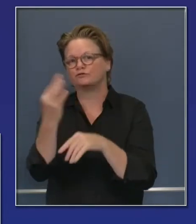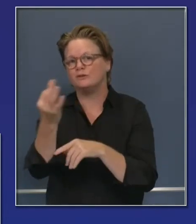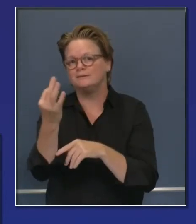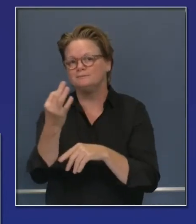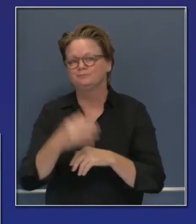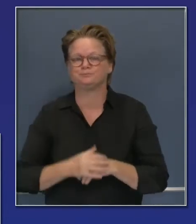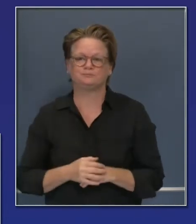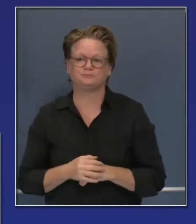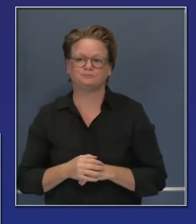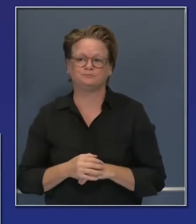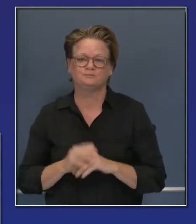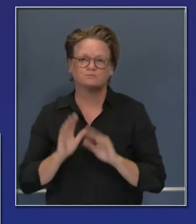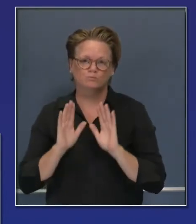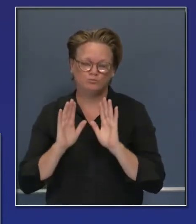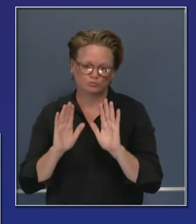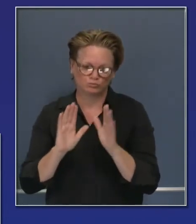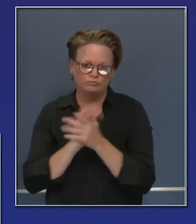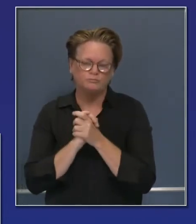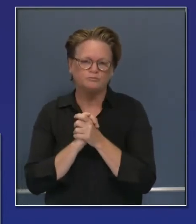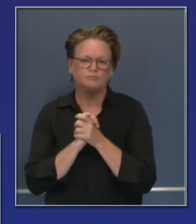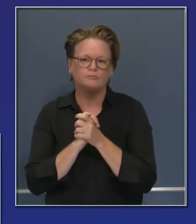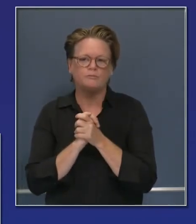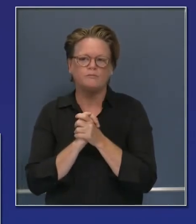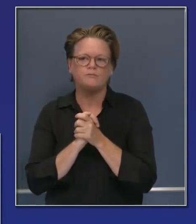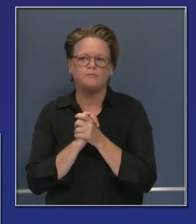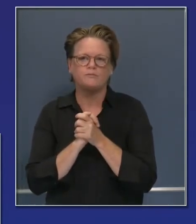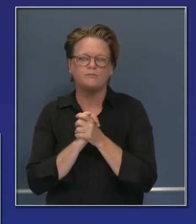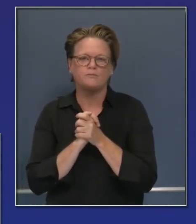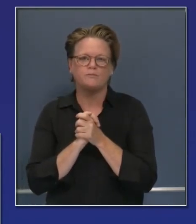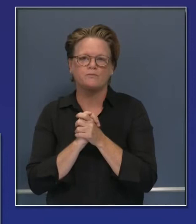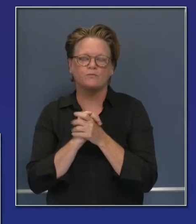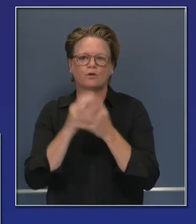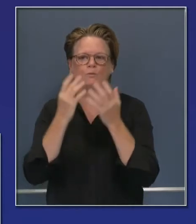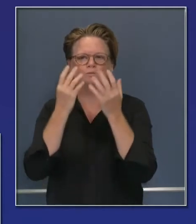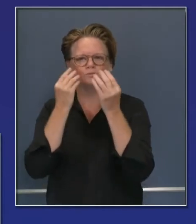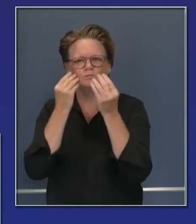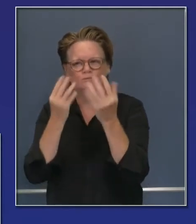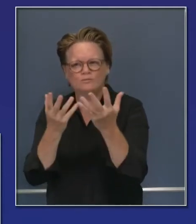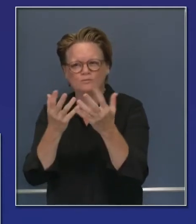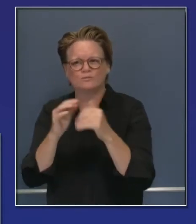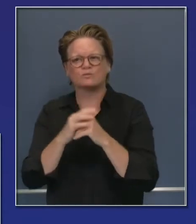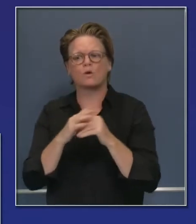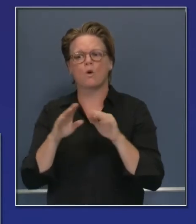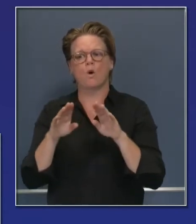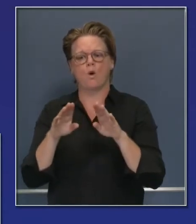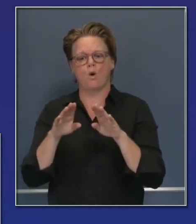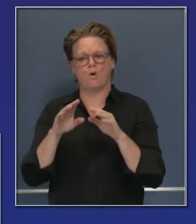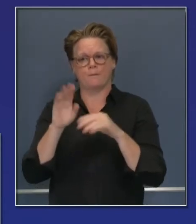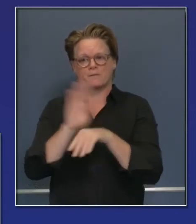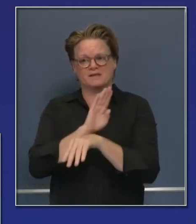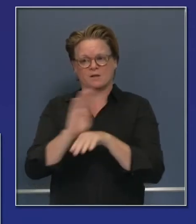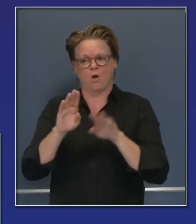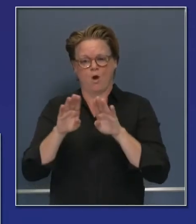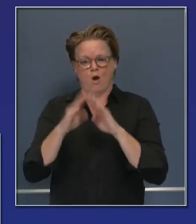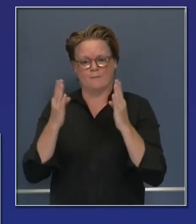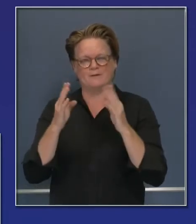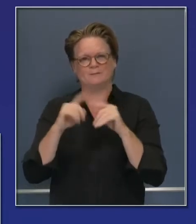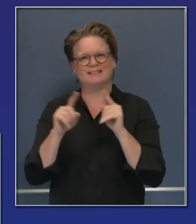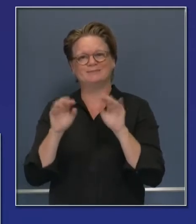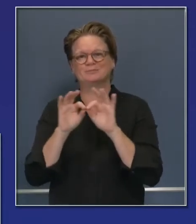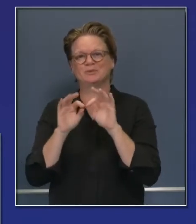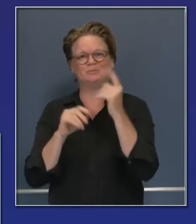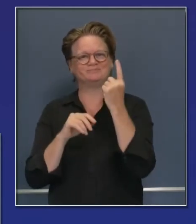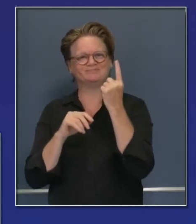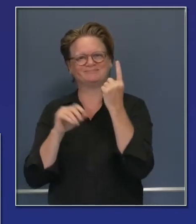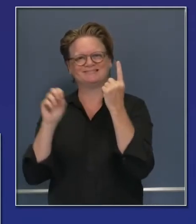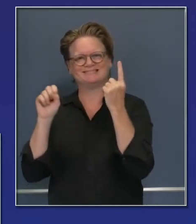highlight what is a predicate for any sustainable reopening, safely reopening in a sustainable way. We have to improve the